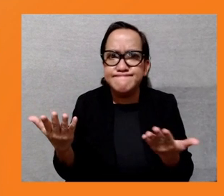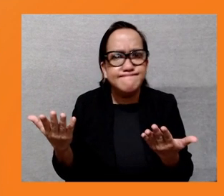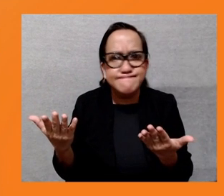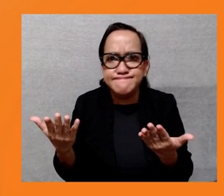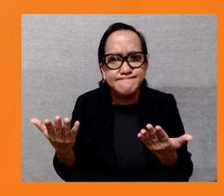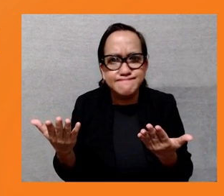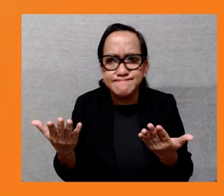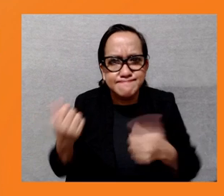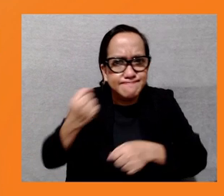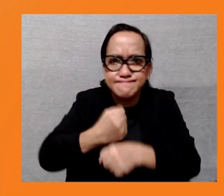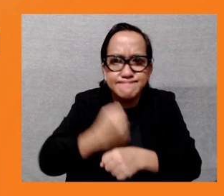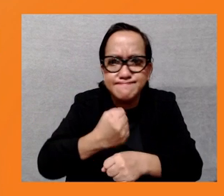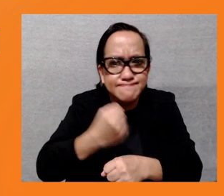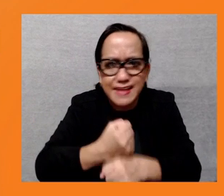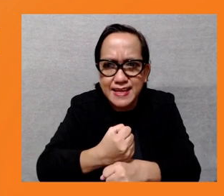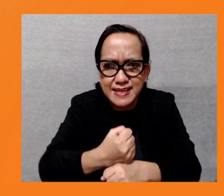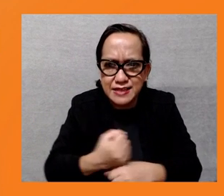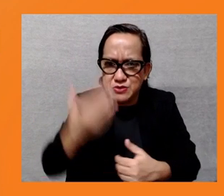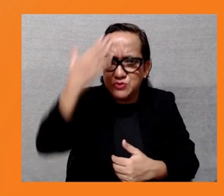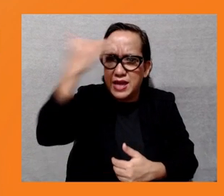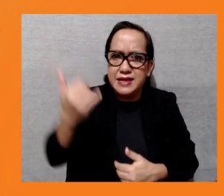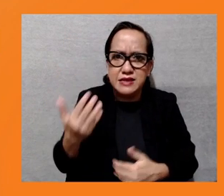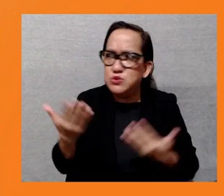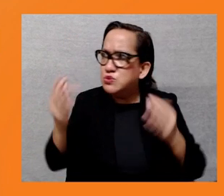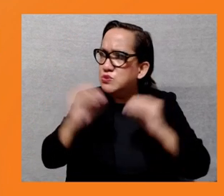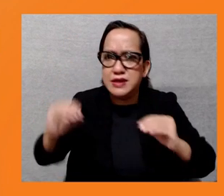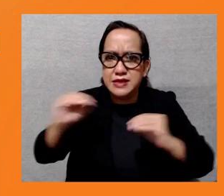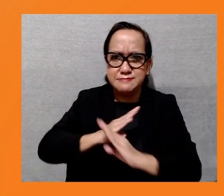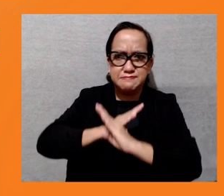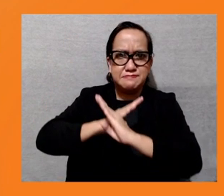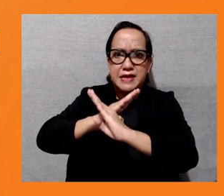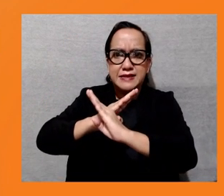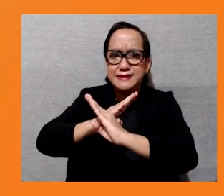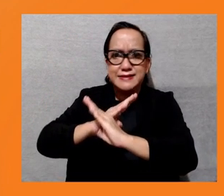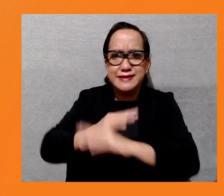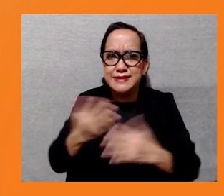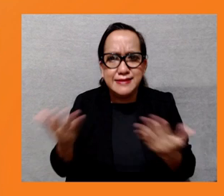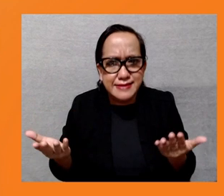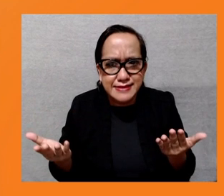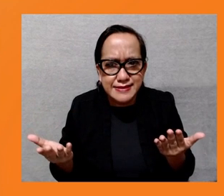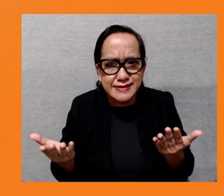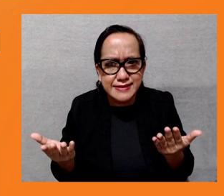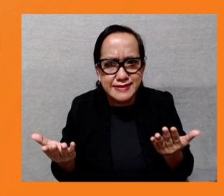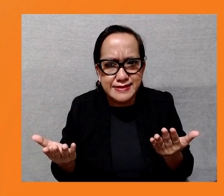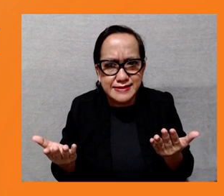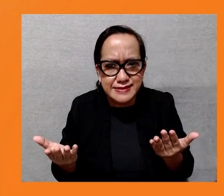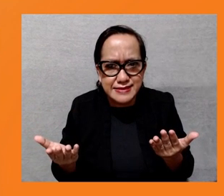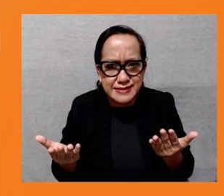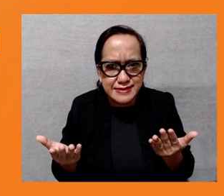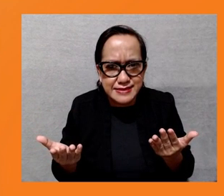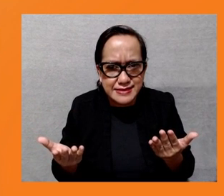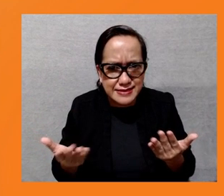ADB level itself, we also question how is the bank adequately cascading its safeguard policy to the